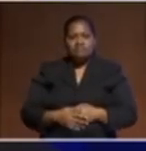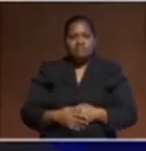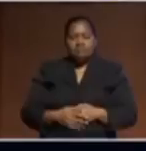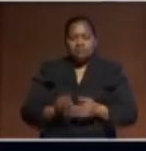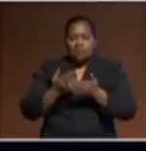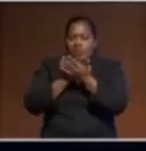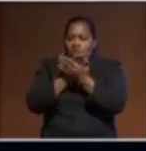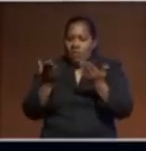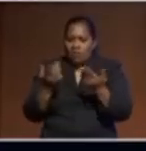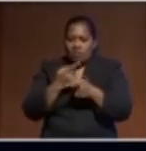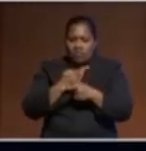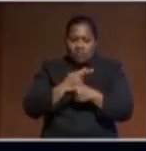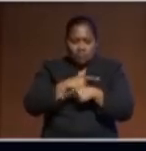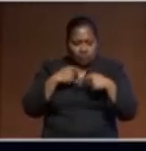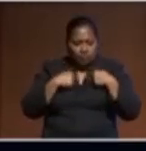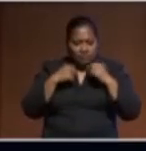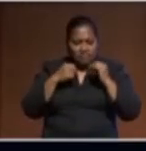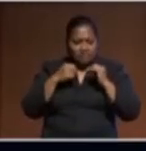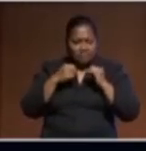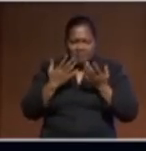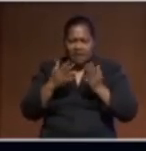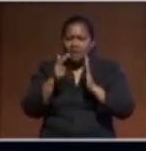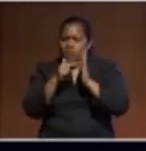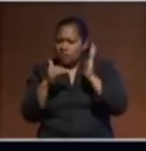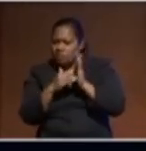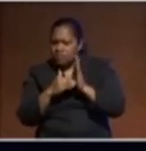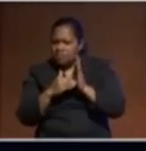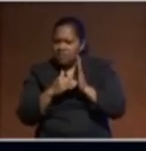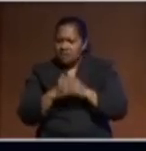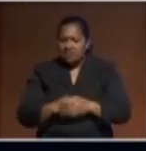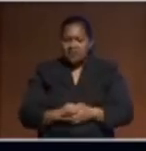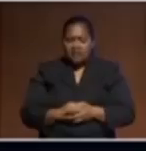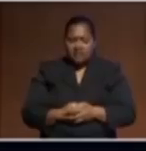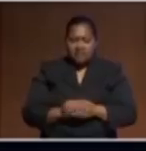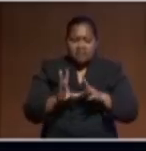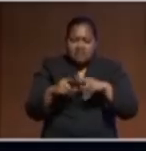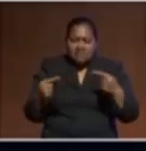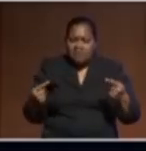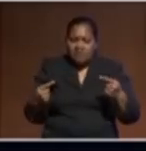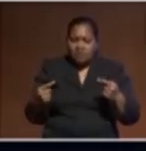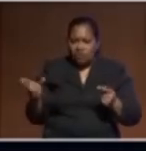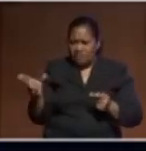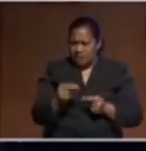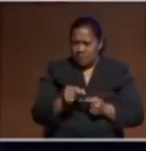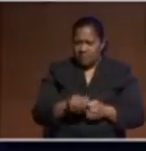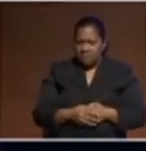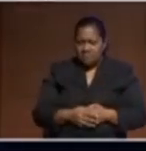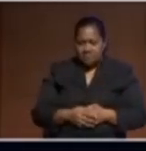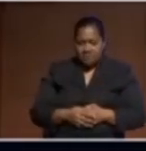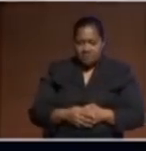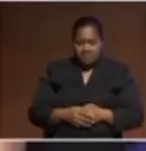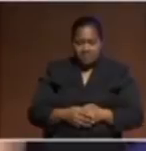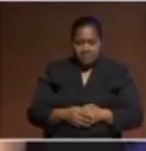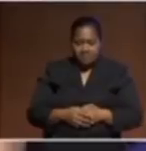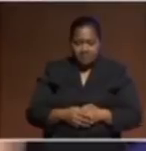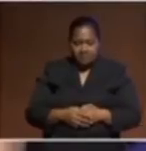the role of New Zealand, for instance, is there something within that that you consider the role New Zealand could play